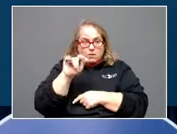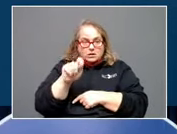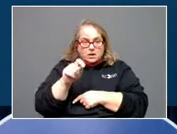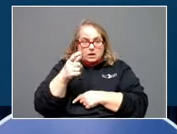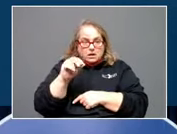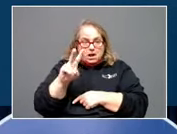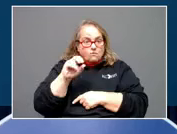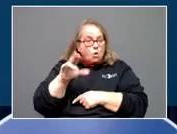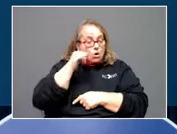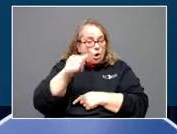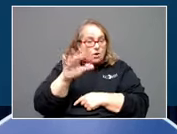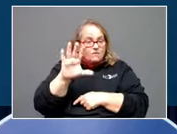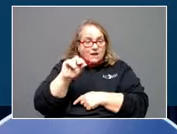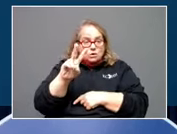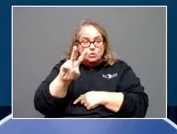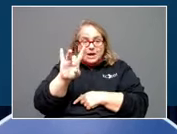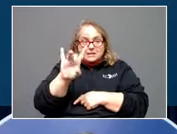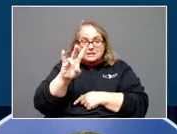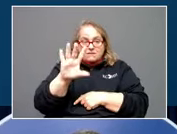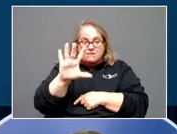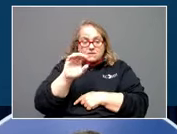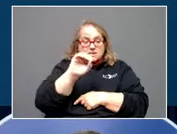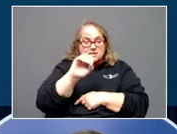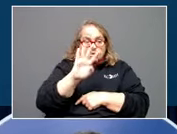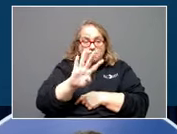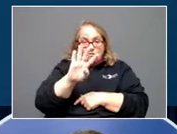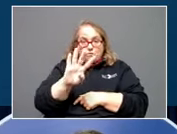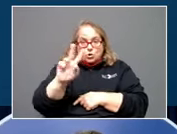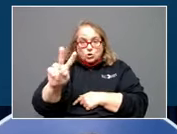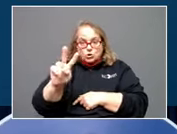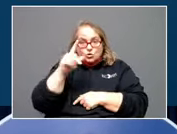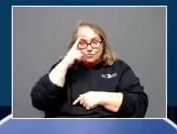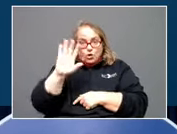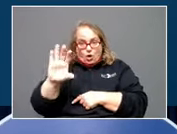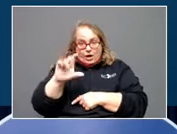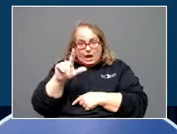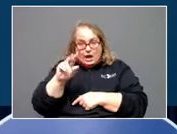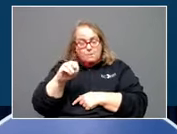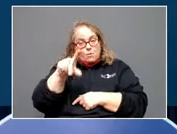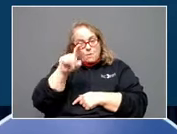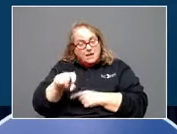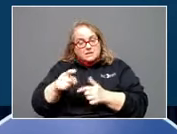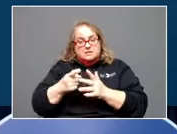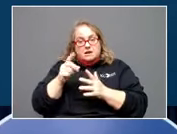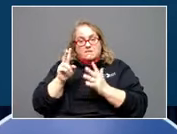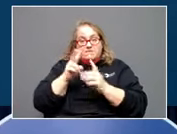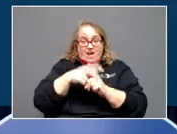502-875-0442 for your initial claim. You've got to file your initial claim by January